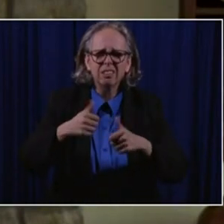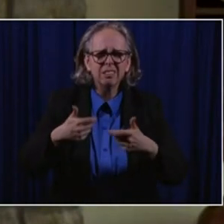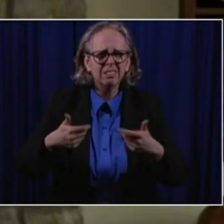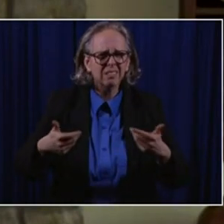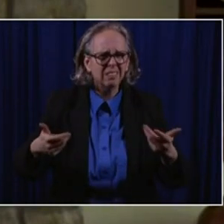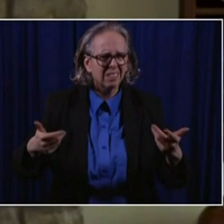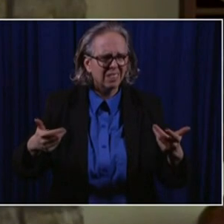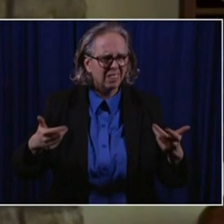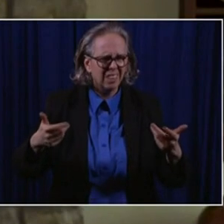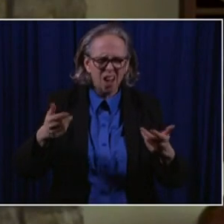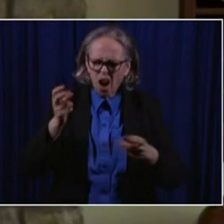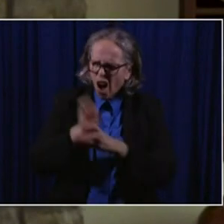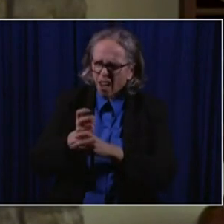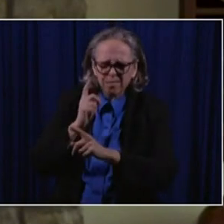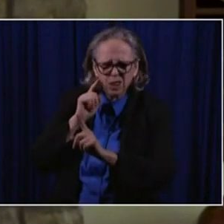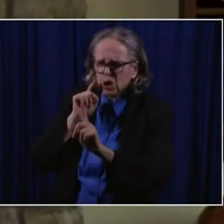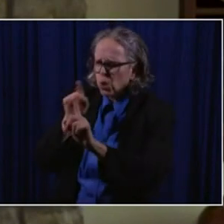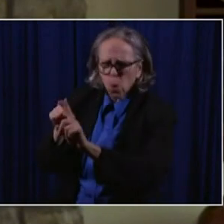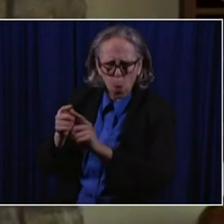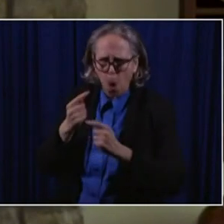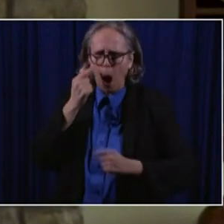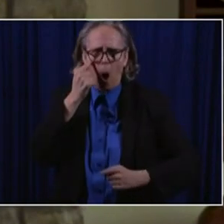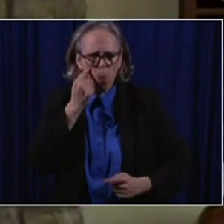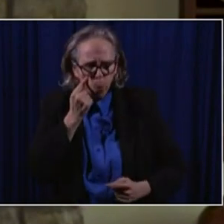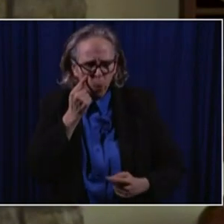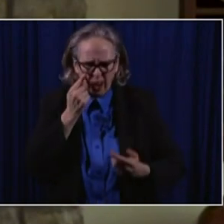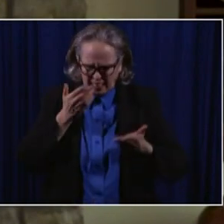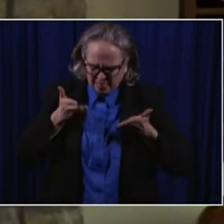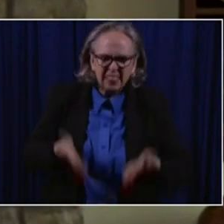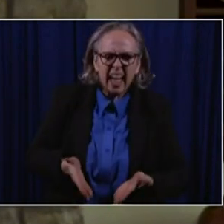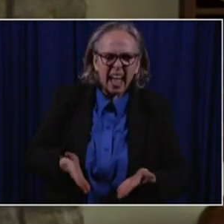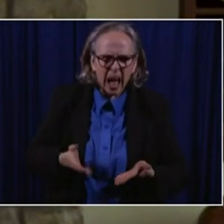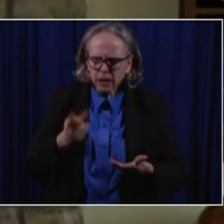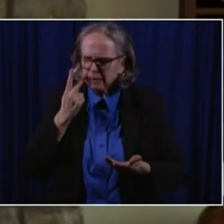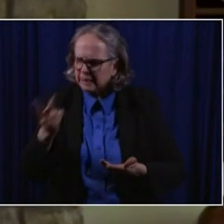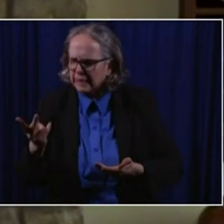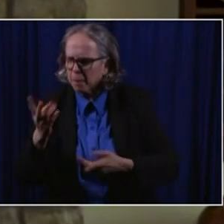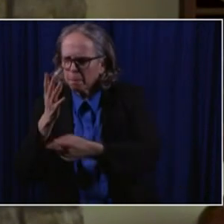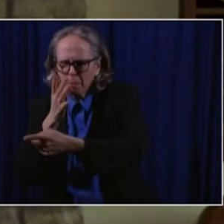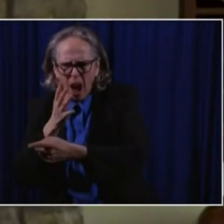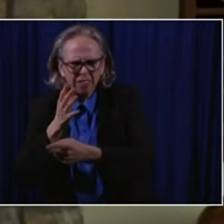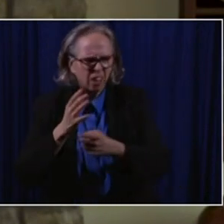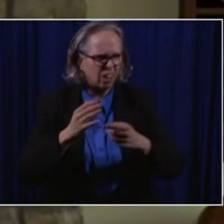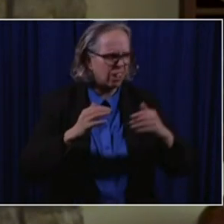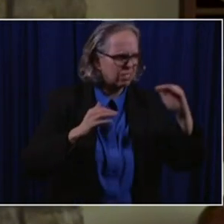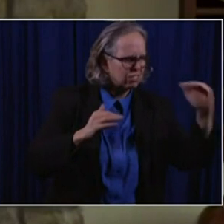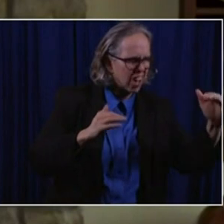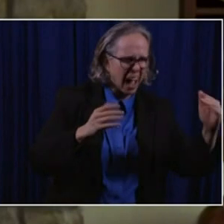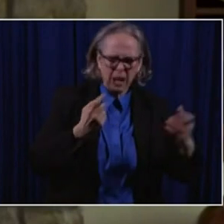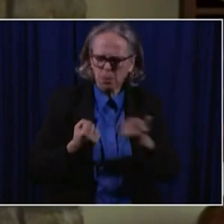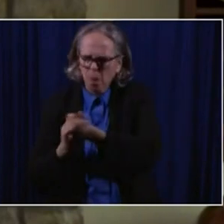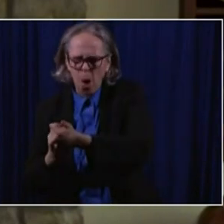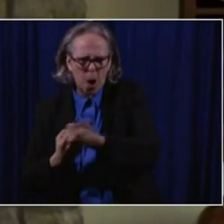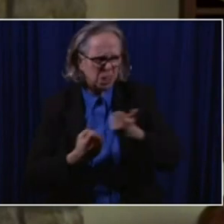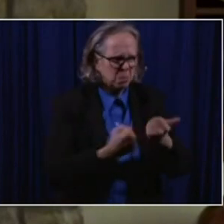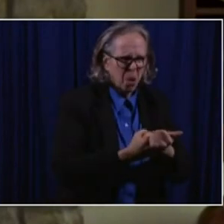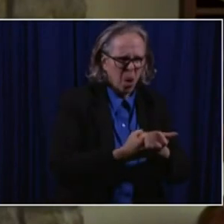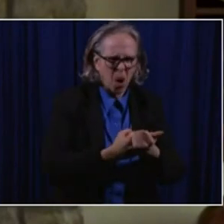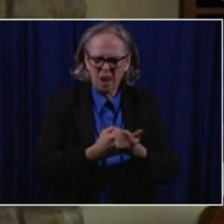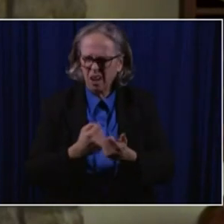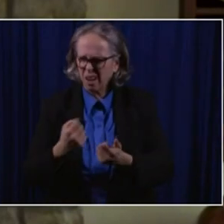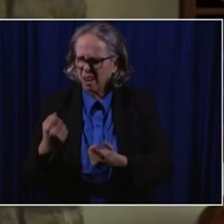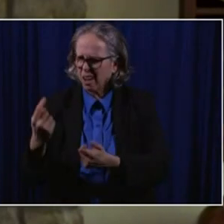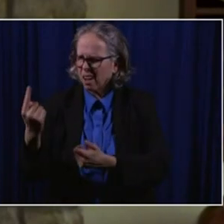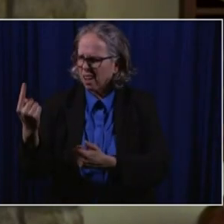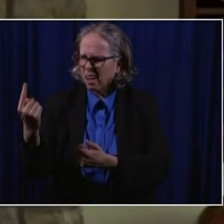to be that person who has to support them. And you're, you're it. I mean, you're, you're there with them. two, two